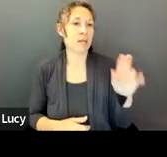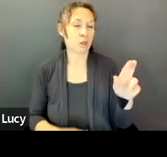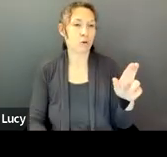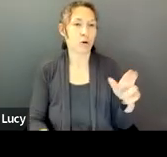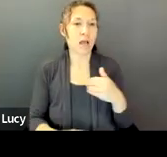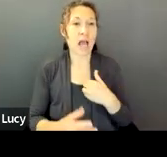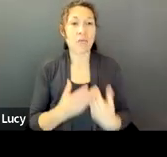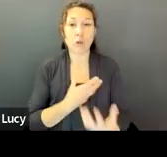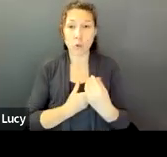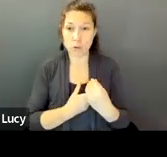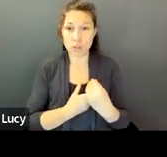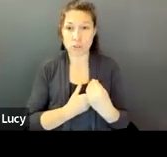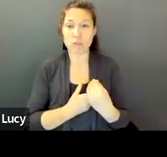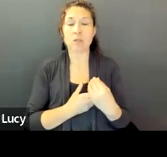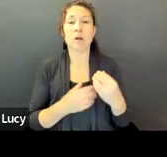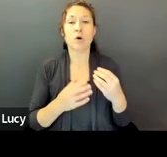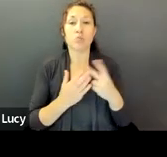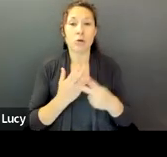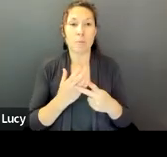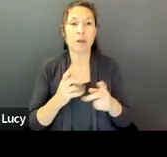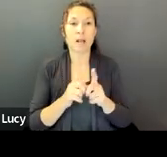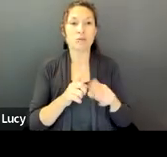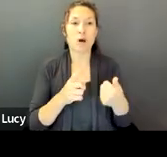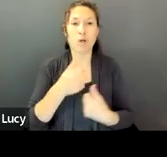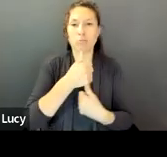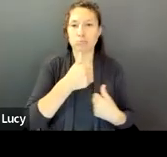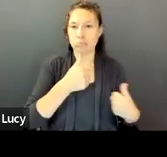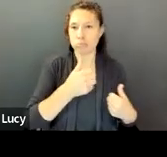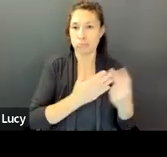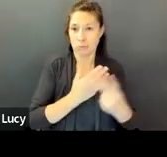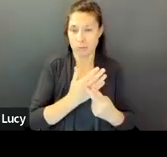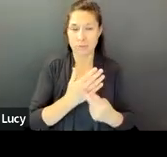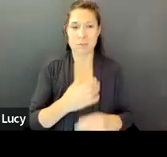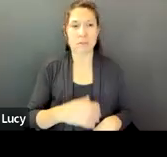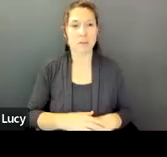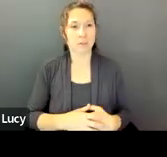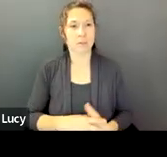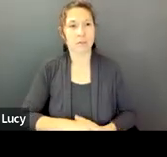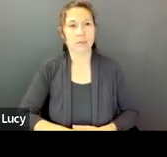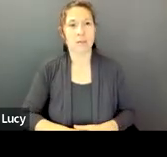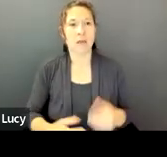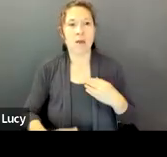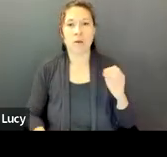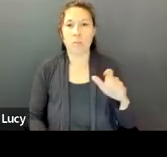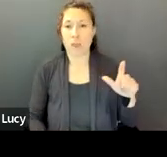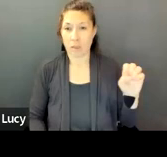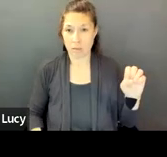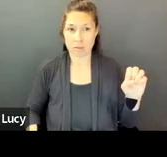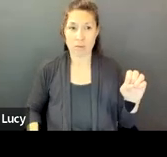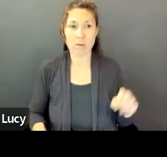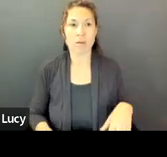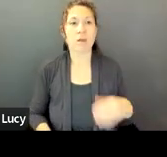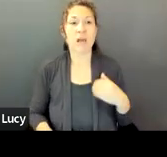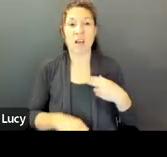as well as a sub-separate programming. And it also has multilingual programming, including a Haitian Creole